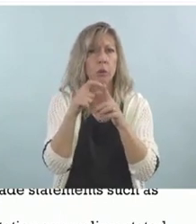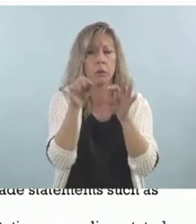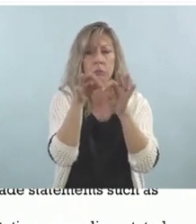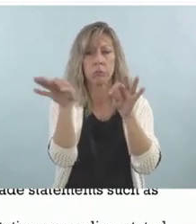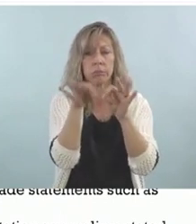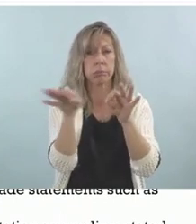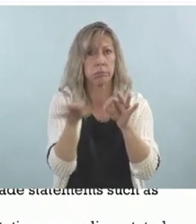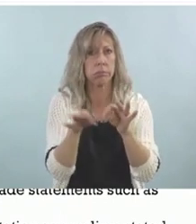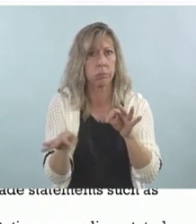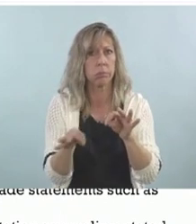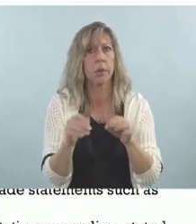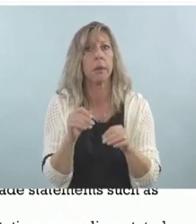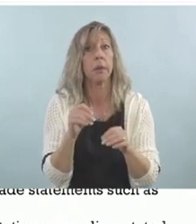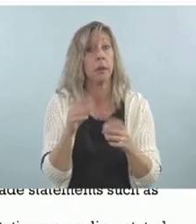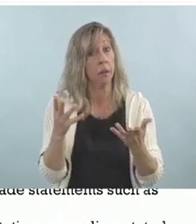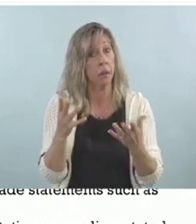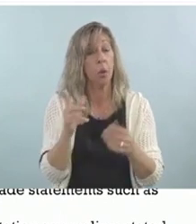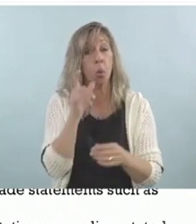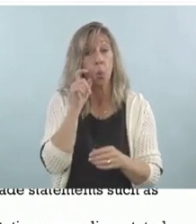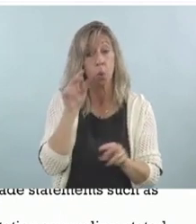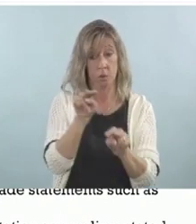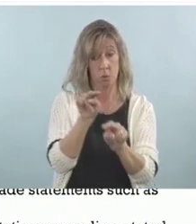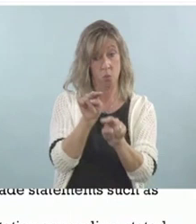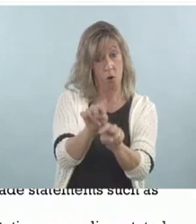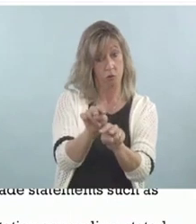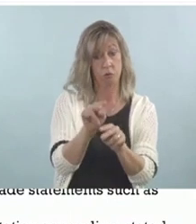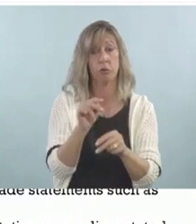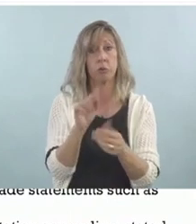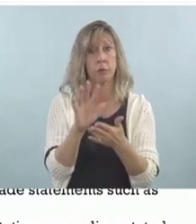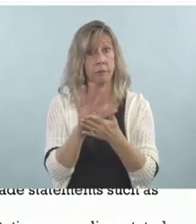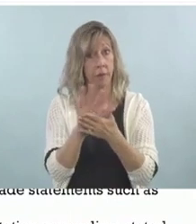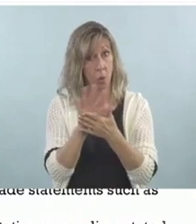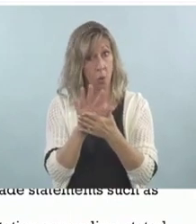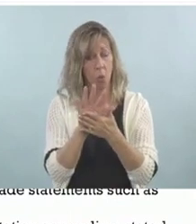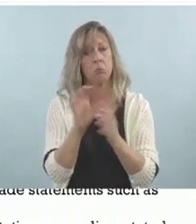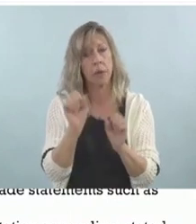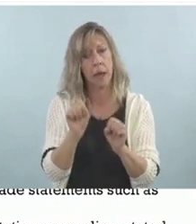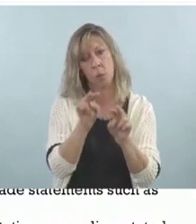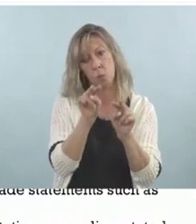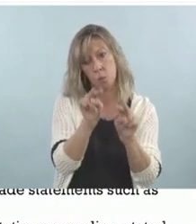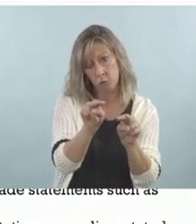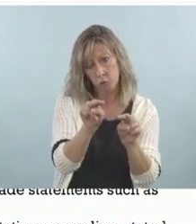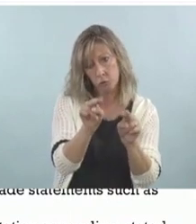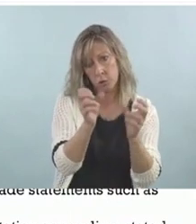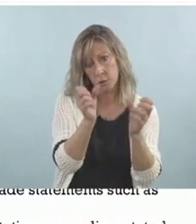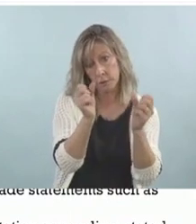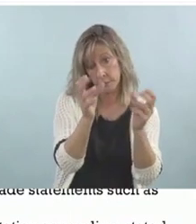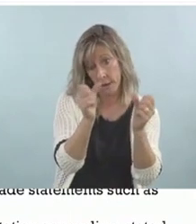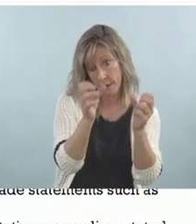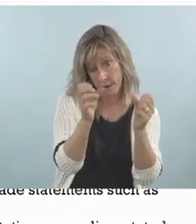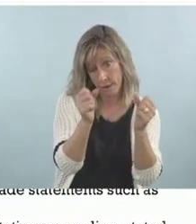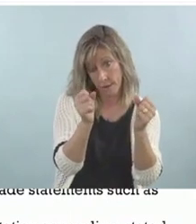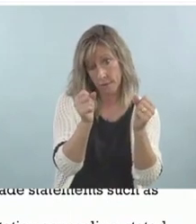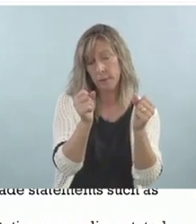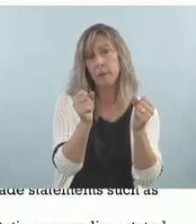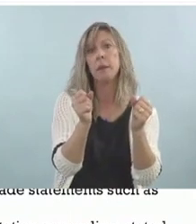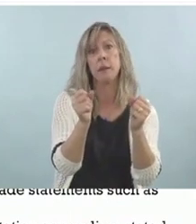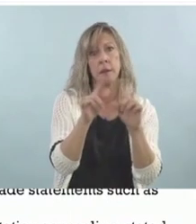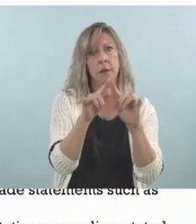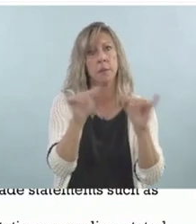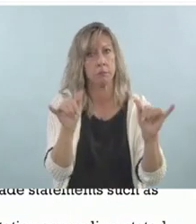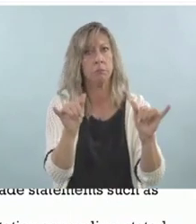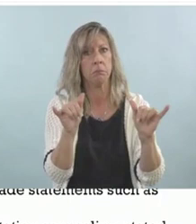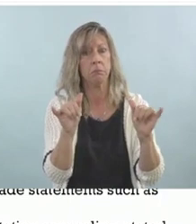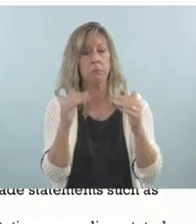people who looked at the videos could watch ASL, and then